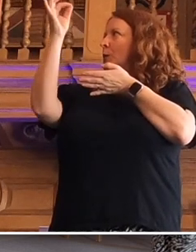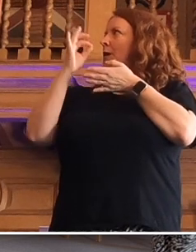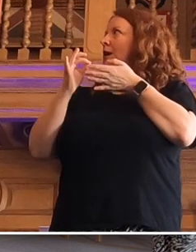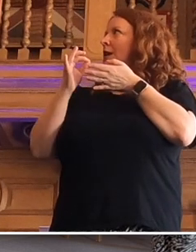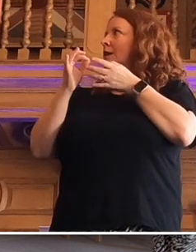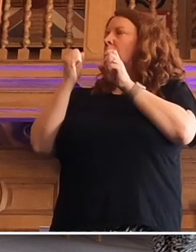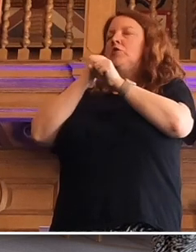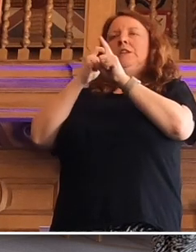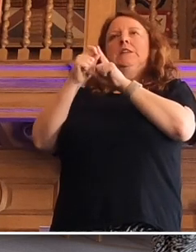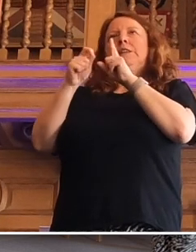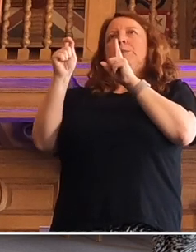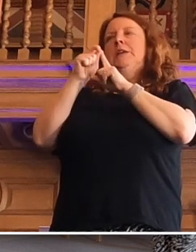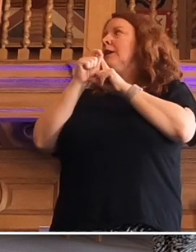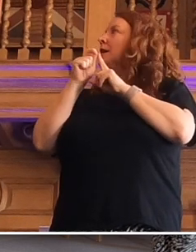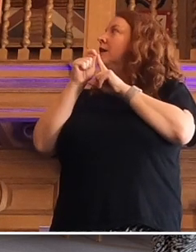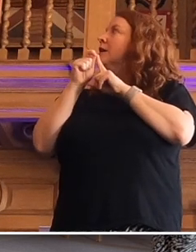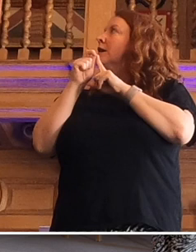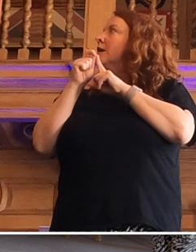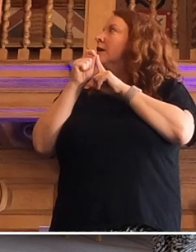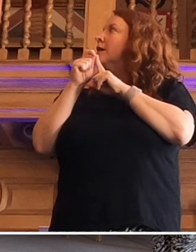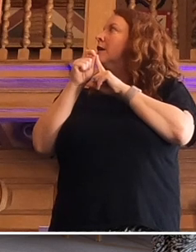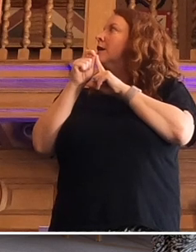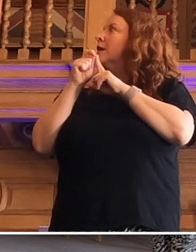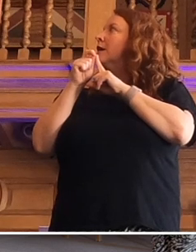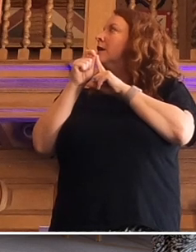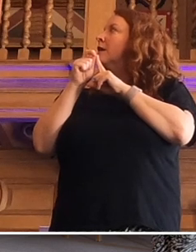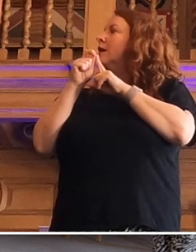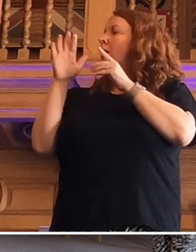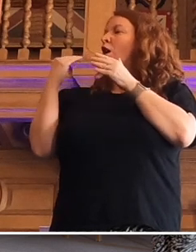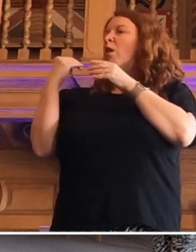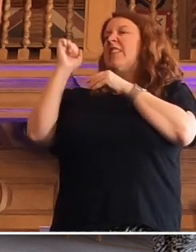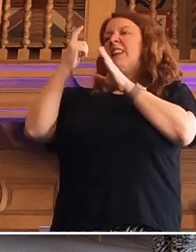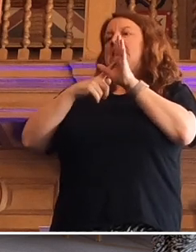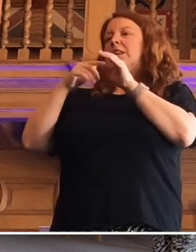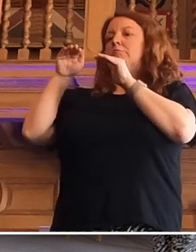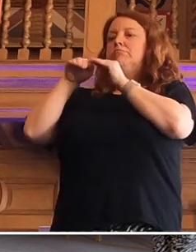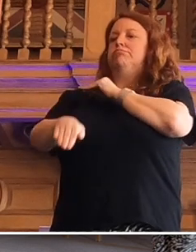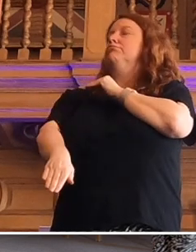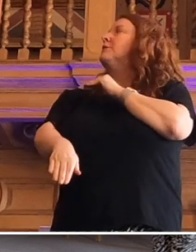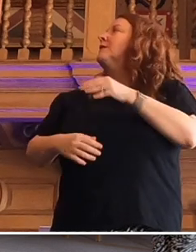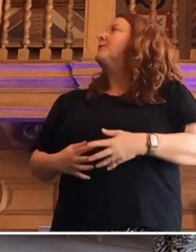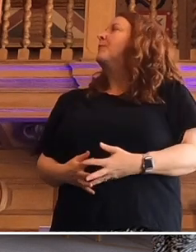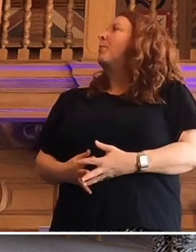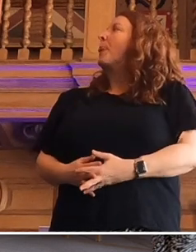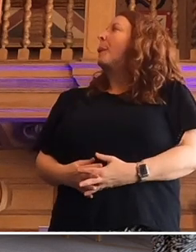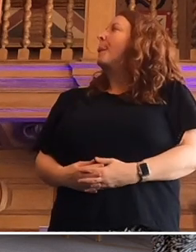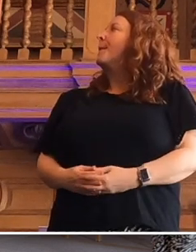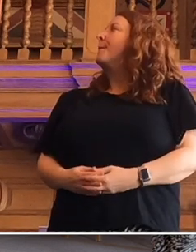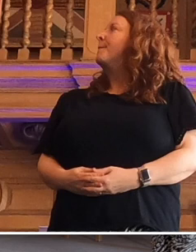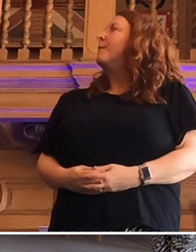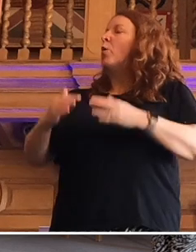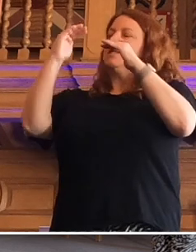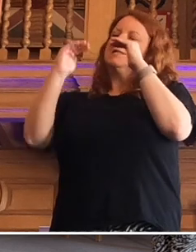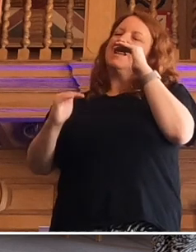GDP, and over the decade that came down, it went down to